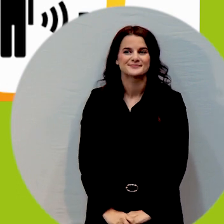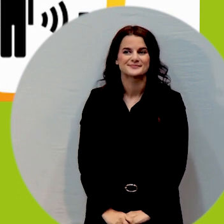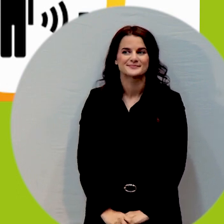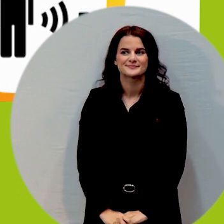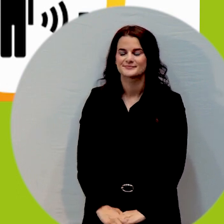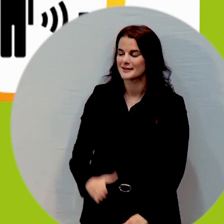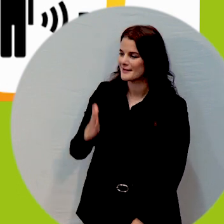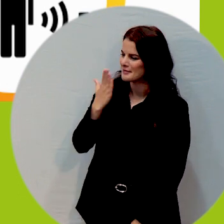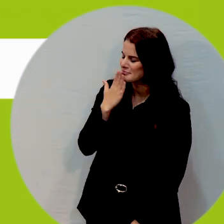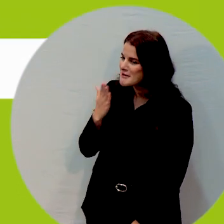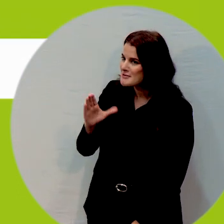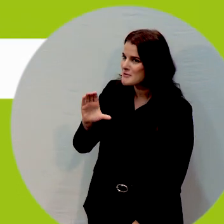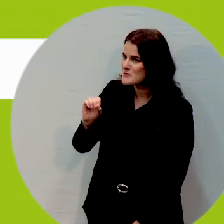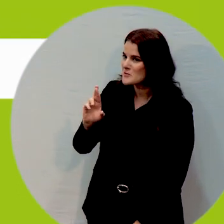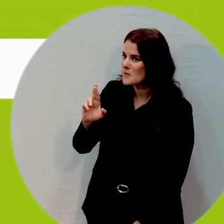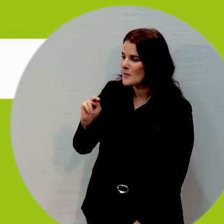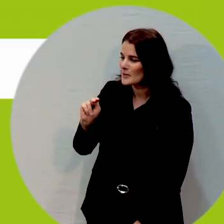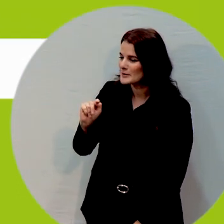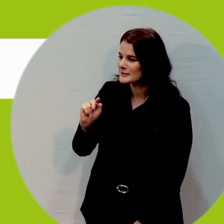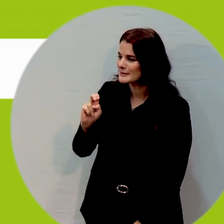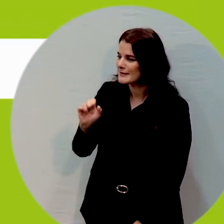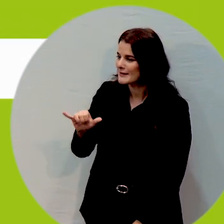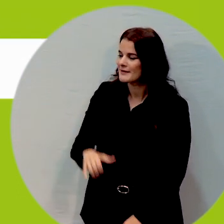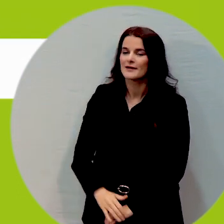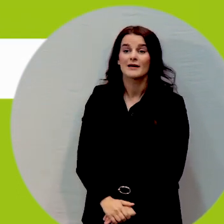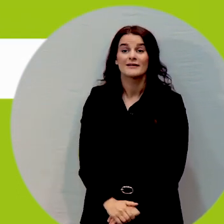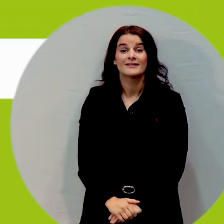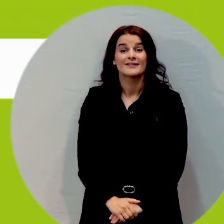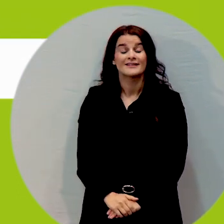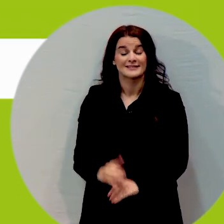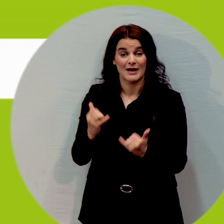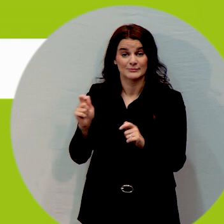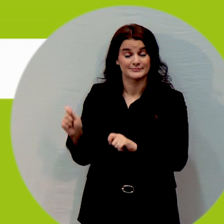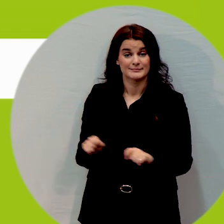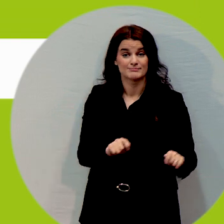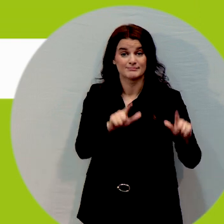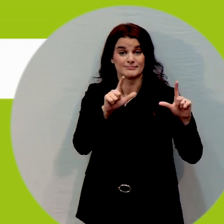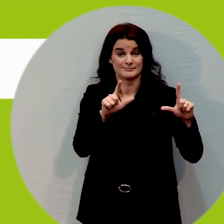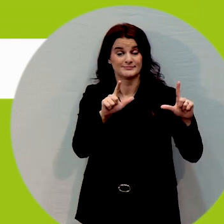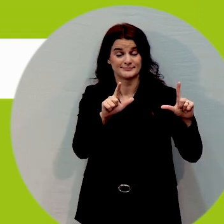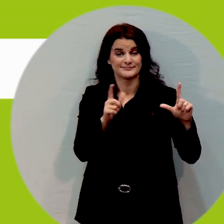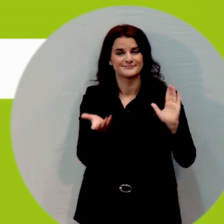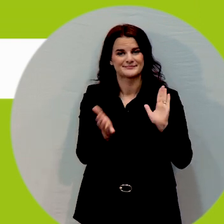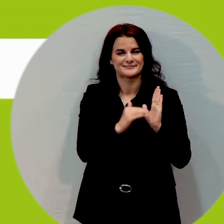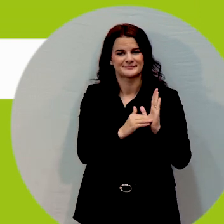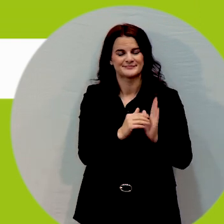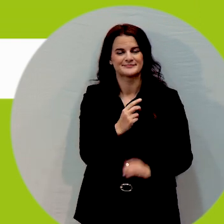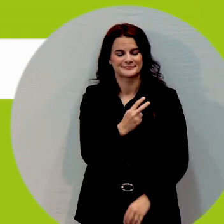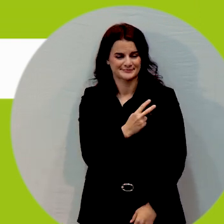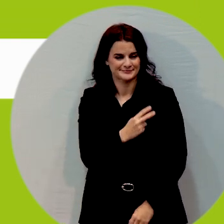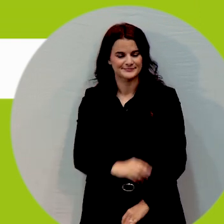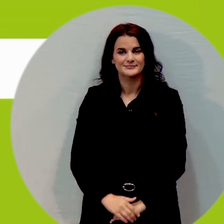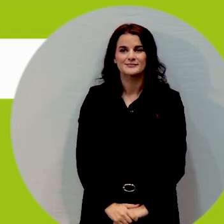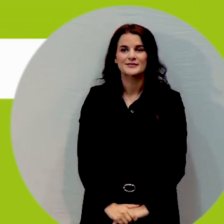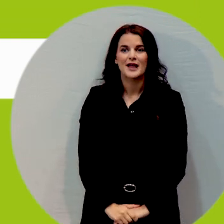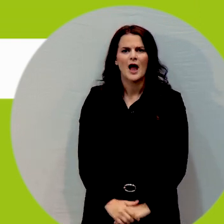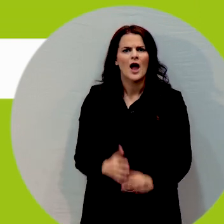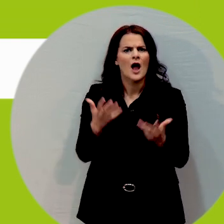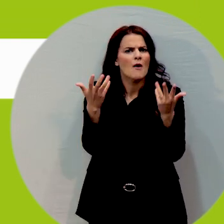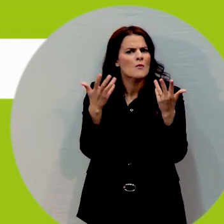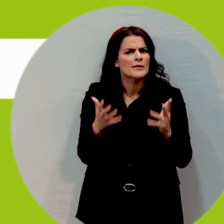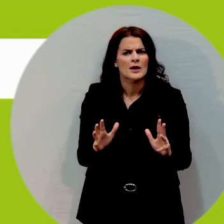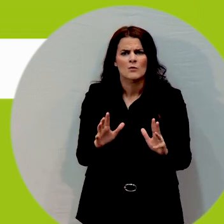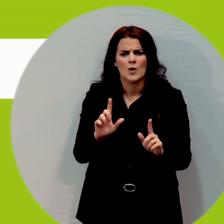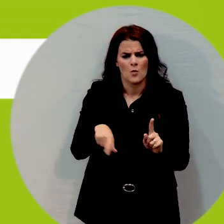Thank you Courtney. So just going back to that slide. We didn't just want to achieve